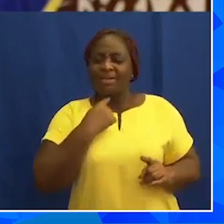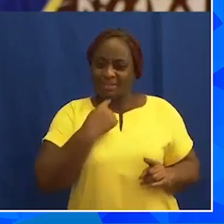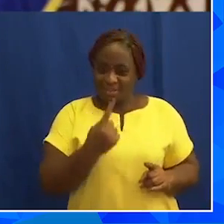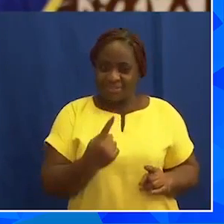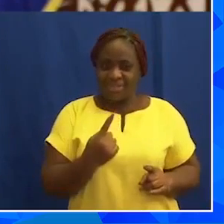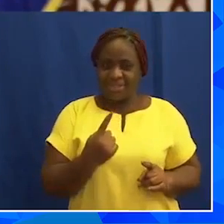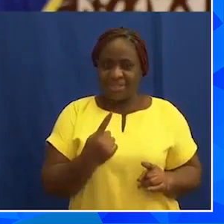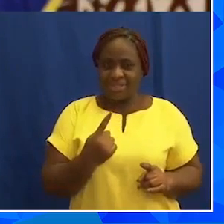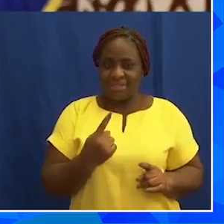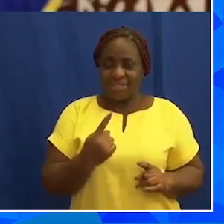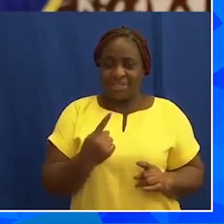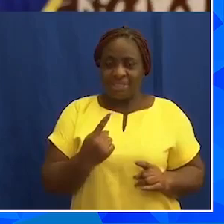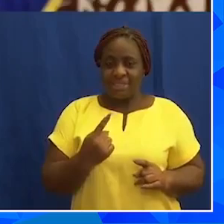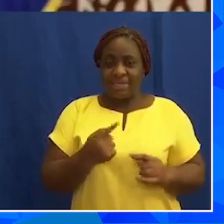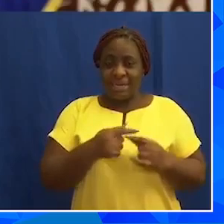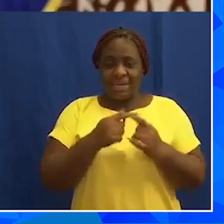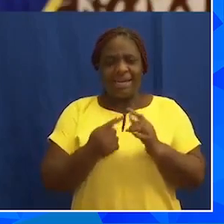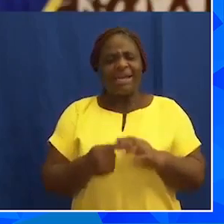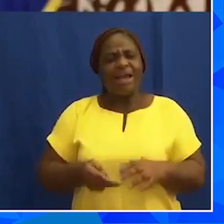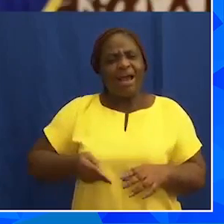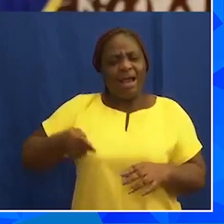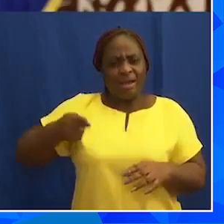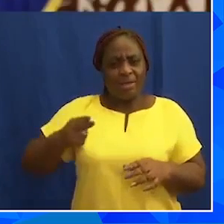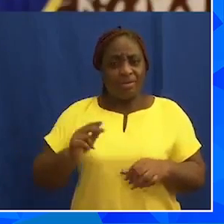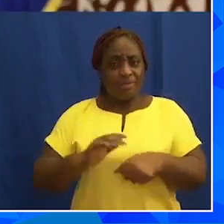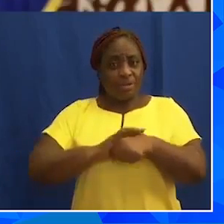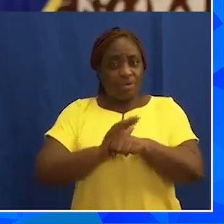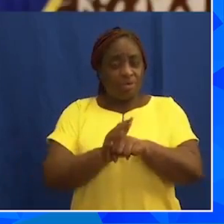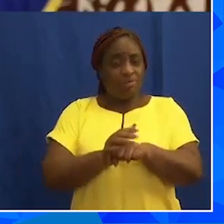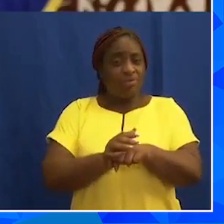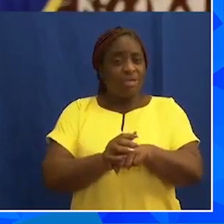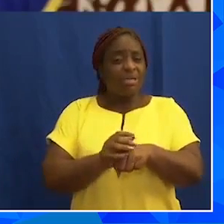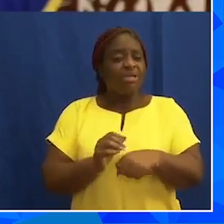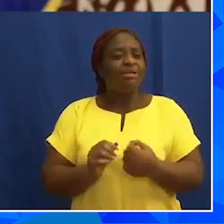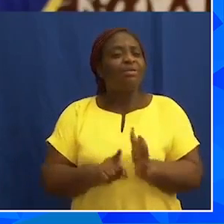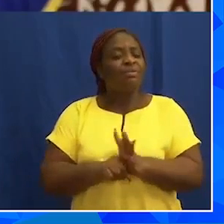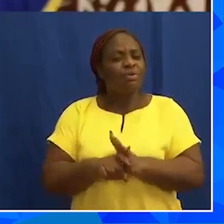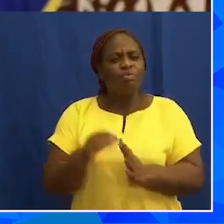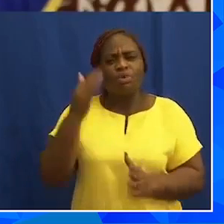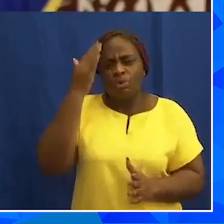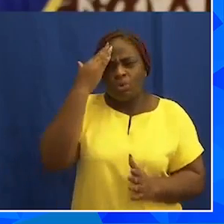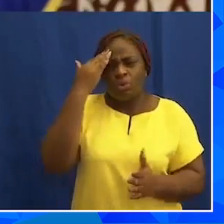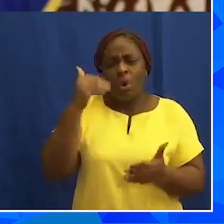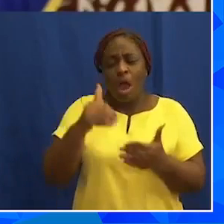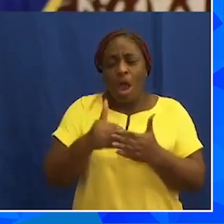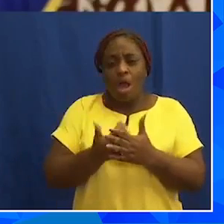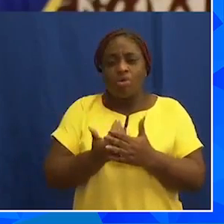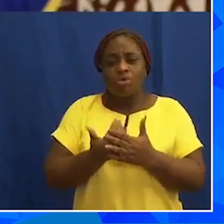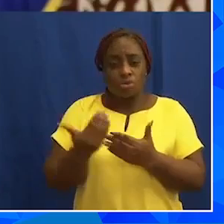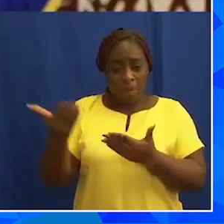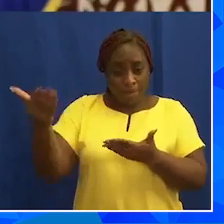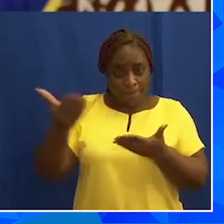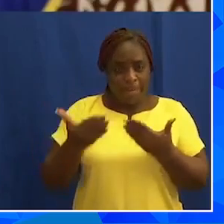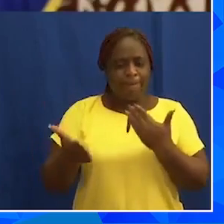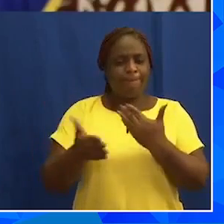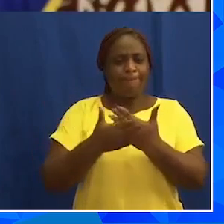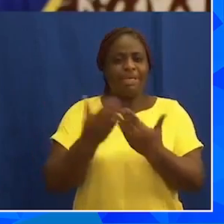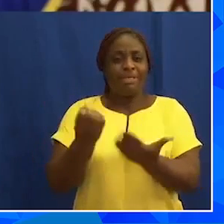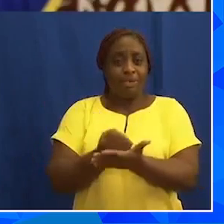at the height of the COVID pandemic, that we knew what to do to bring the economy back to life,